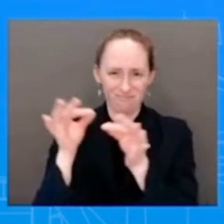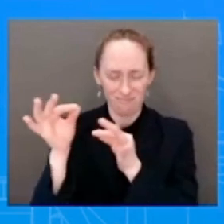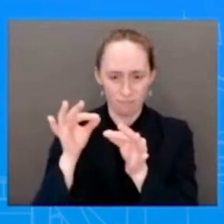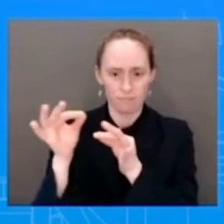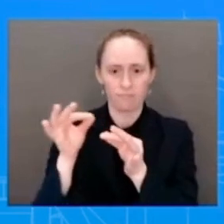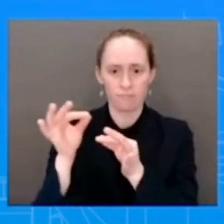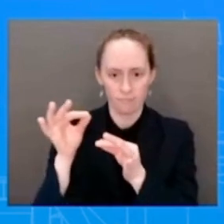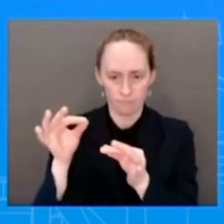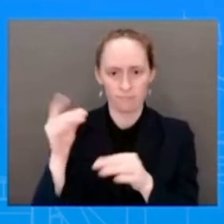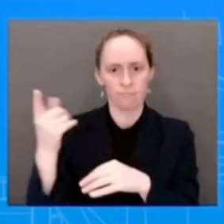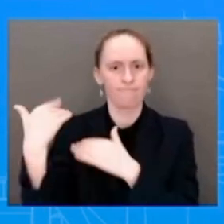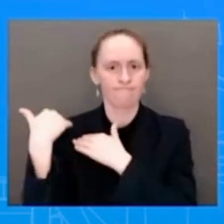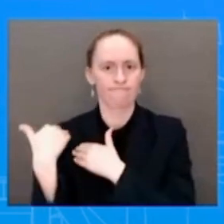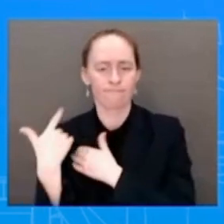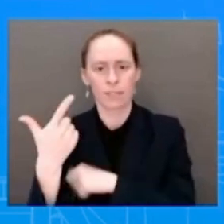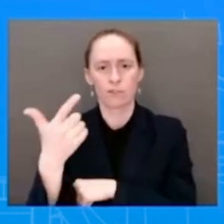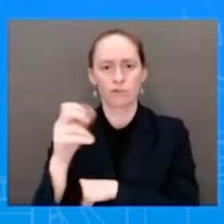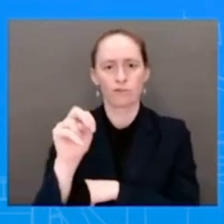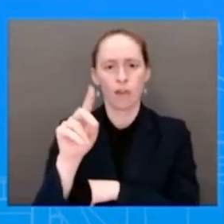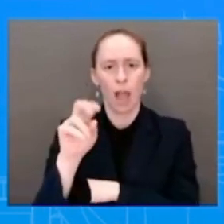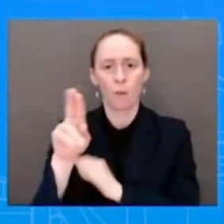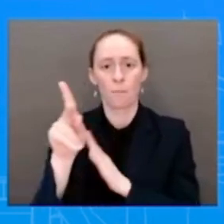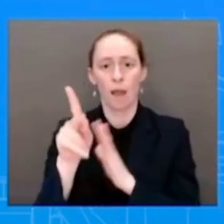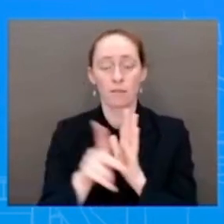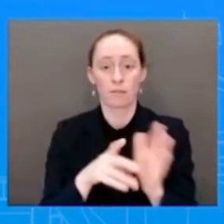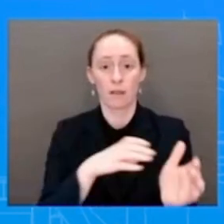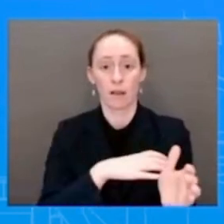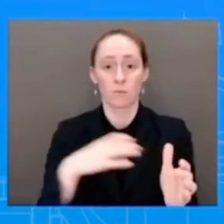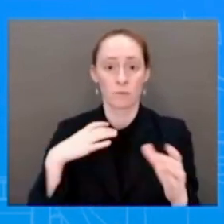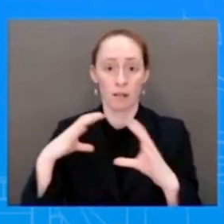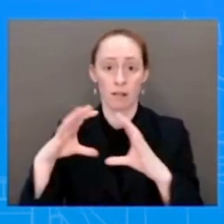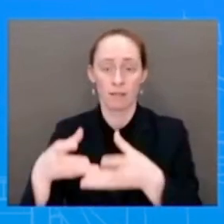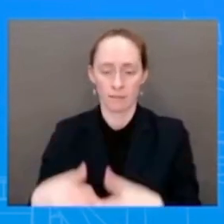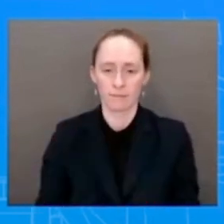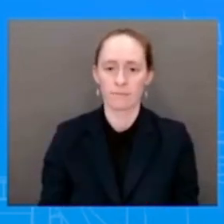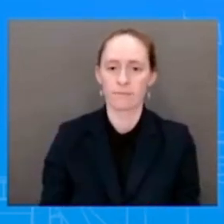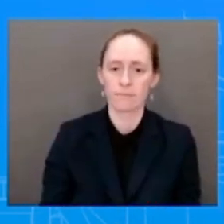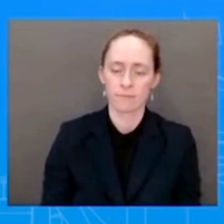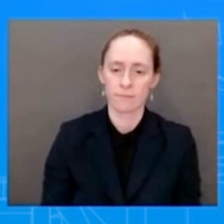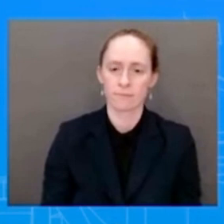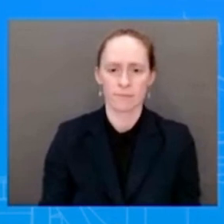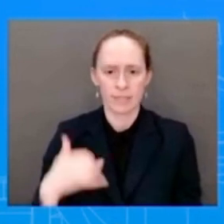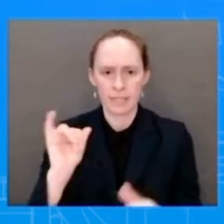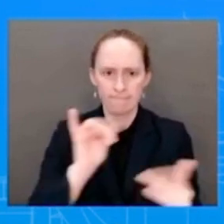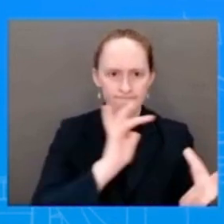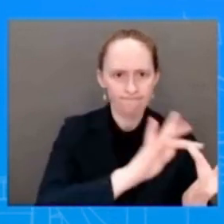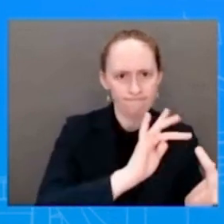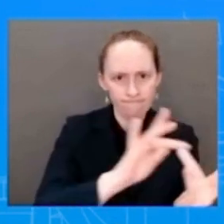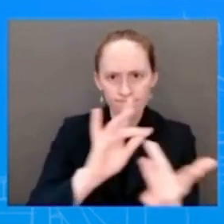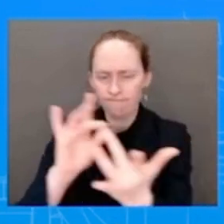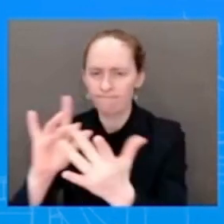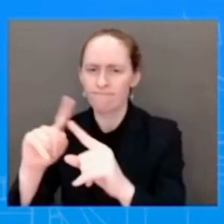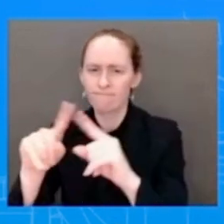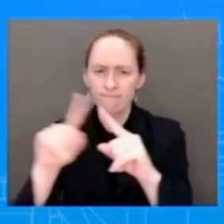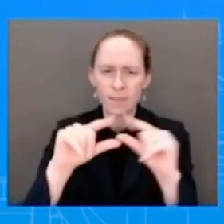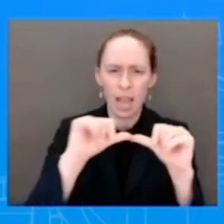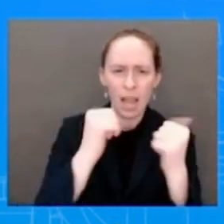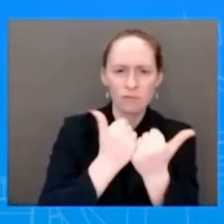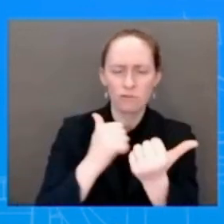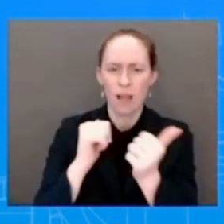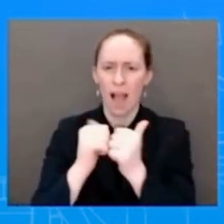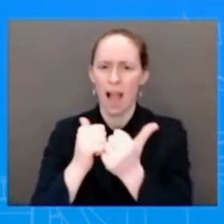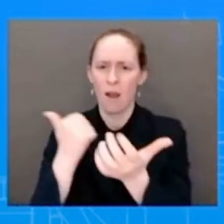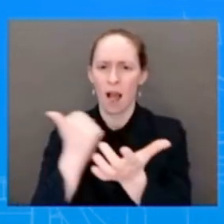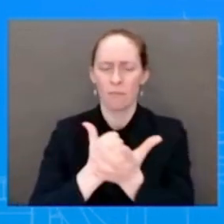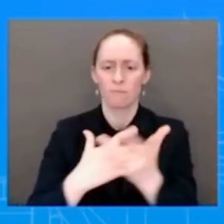to groups, trying to figure out ways that we can continue to protect a woman's rights to choose. And also, she mentioned the